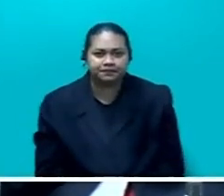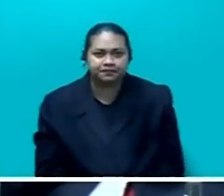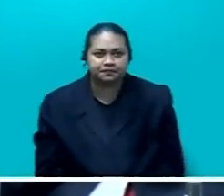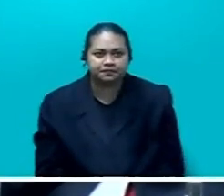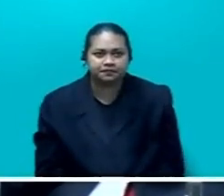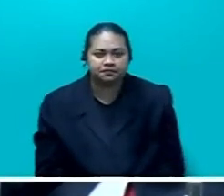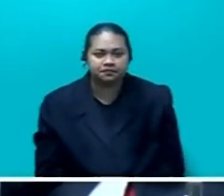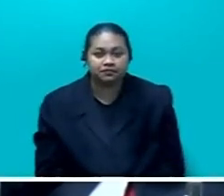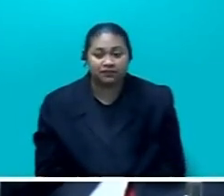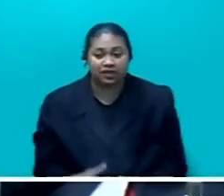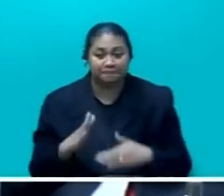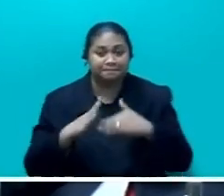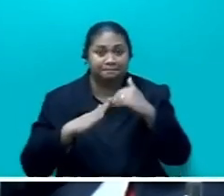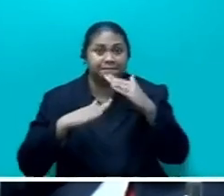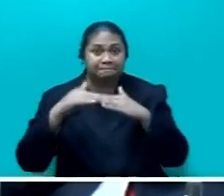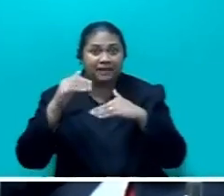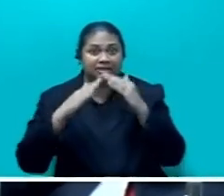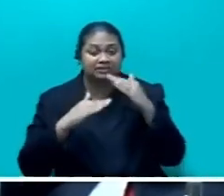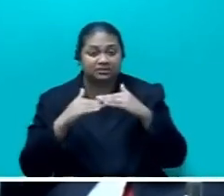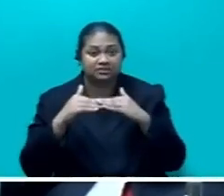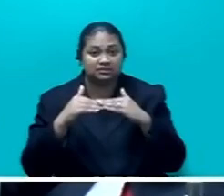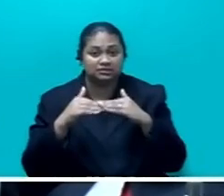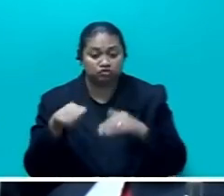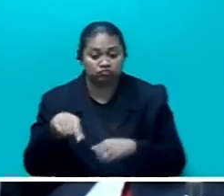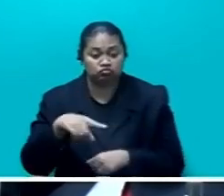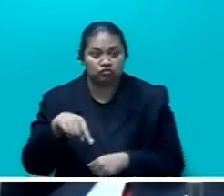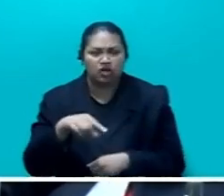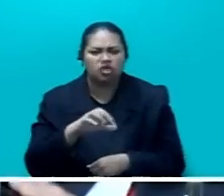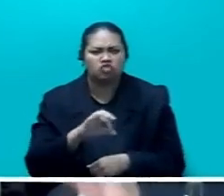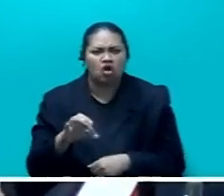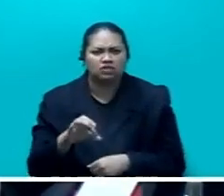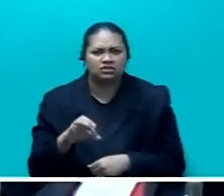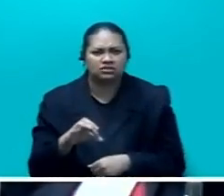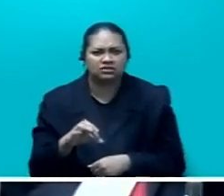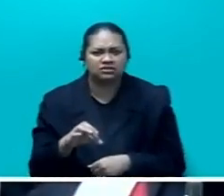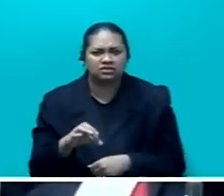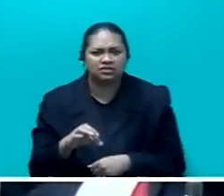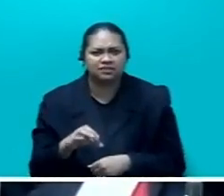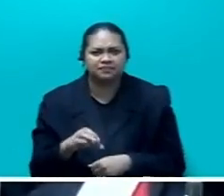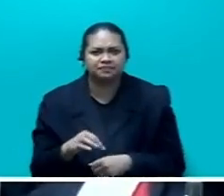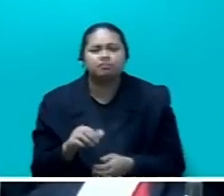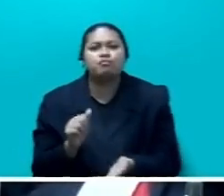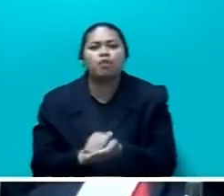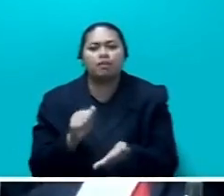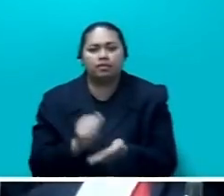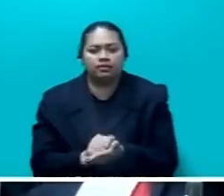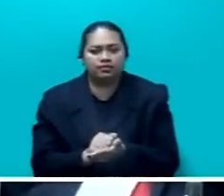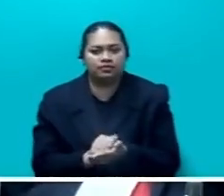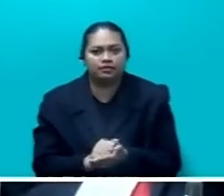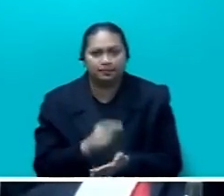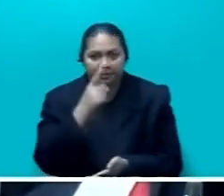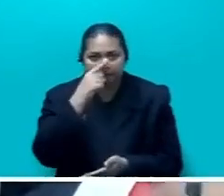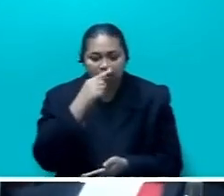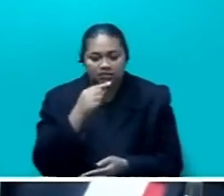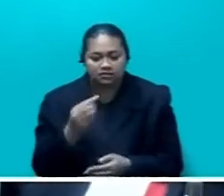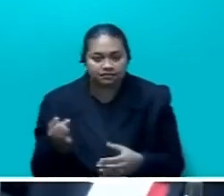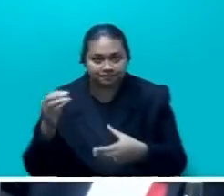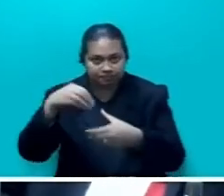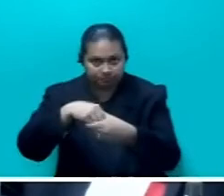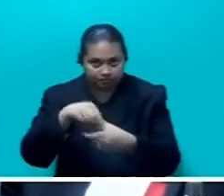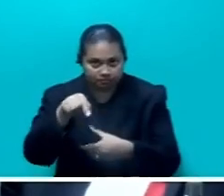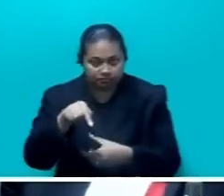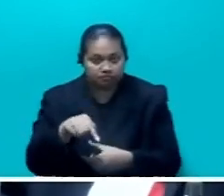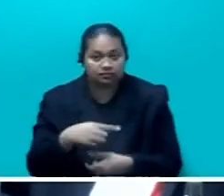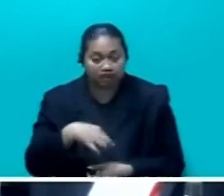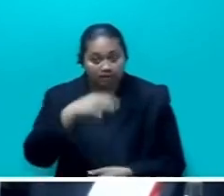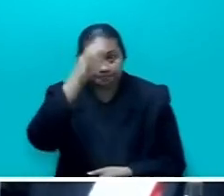building is now, is actually not fit for human habitation. And I believe the Fiji Revenue and